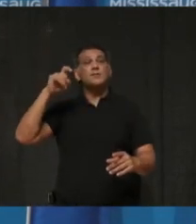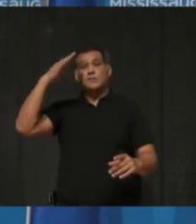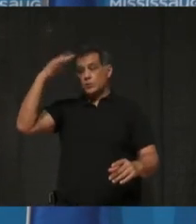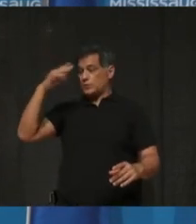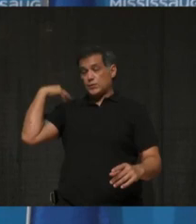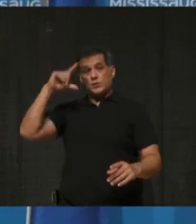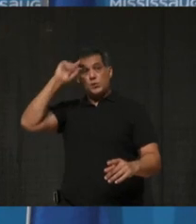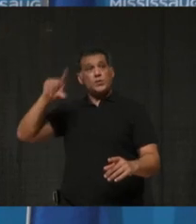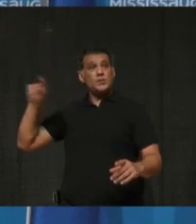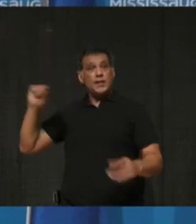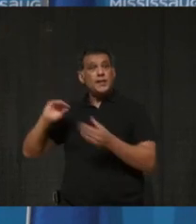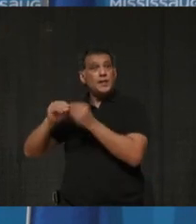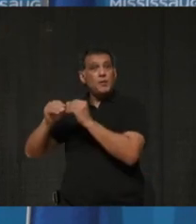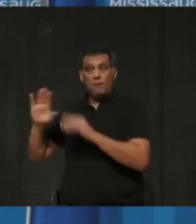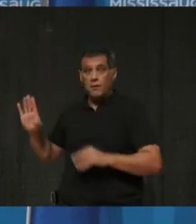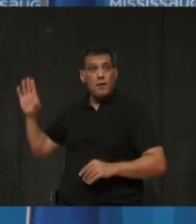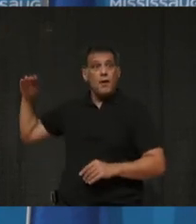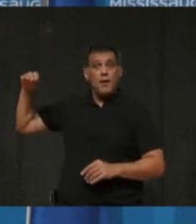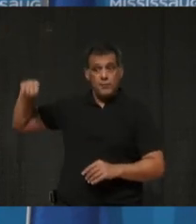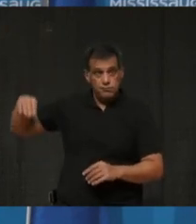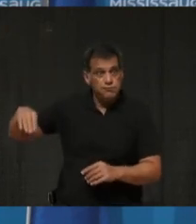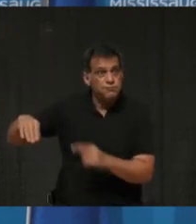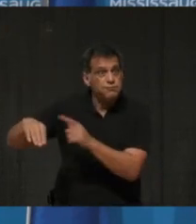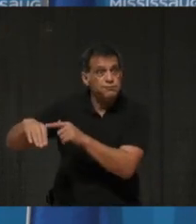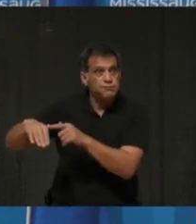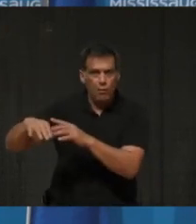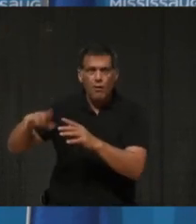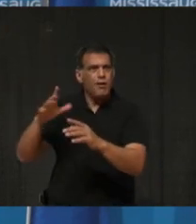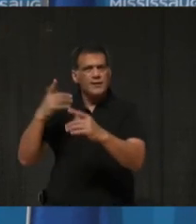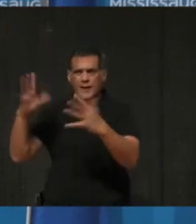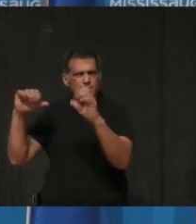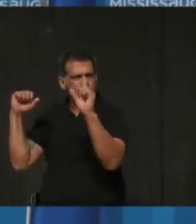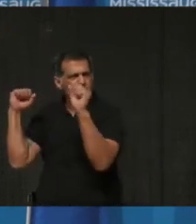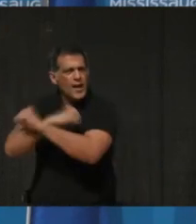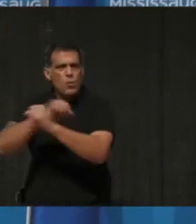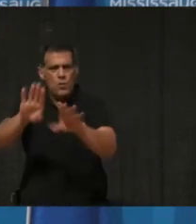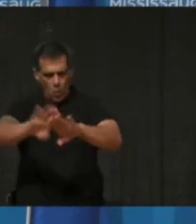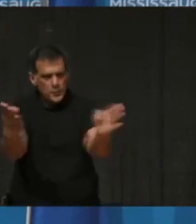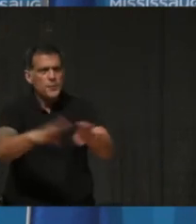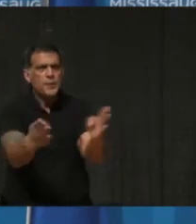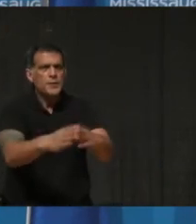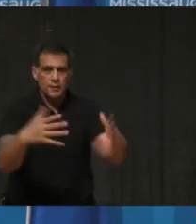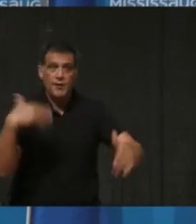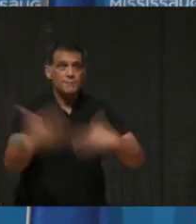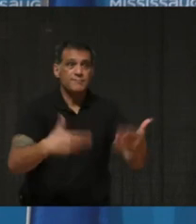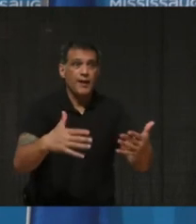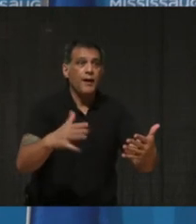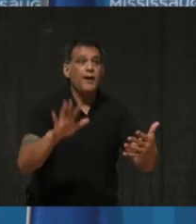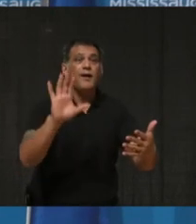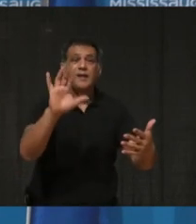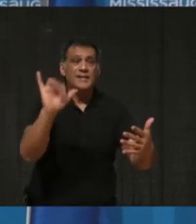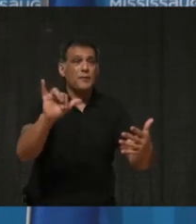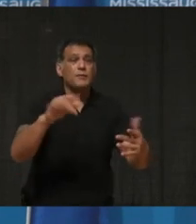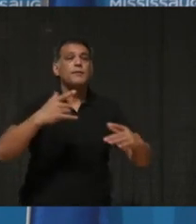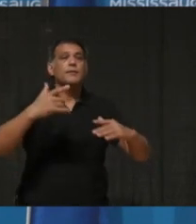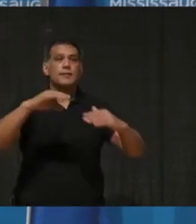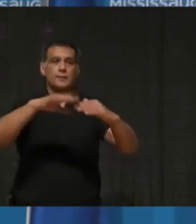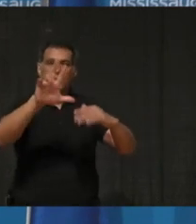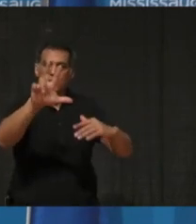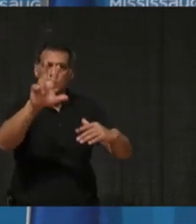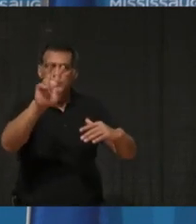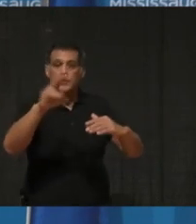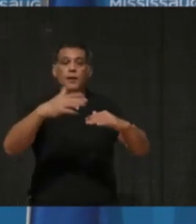trends were extremely supportive, I did press for our community to move quickly to Stage 3 reopening after the first wave.